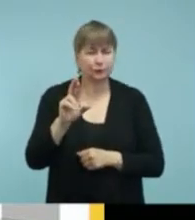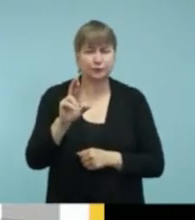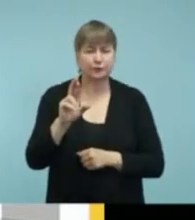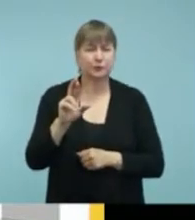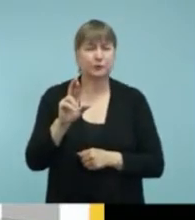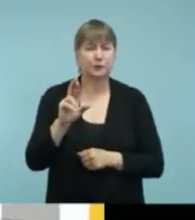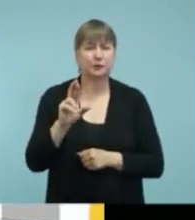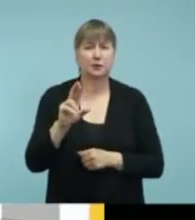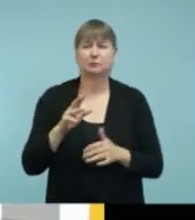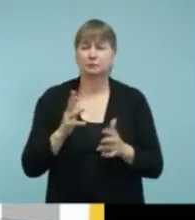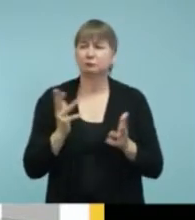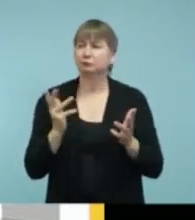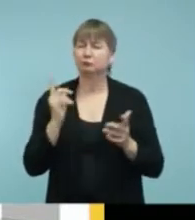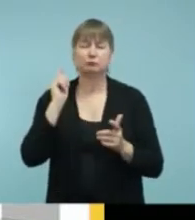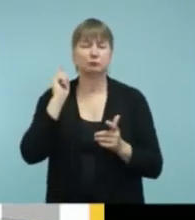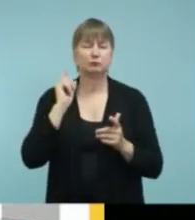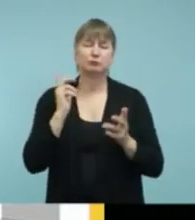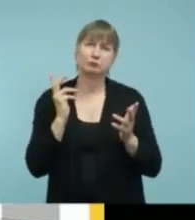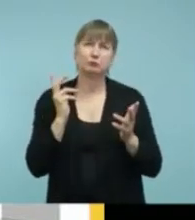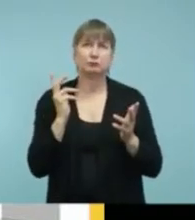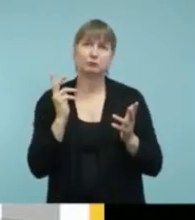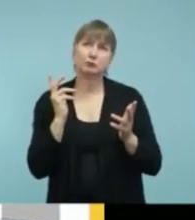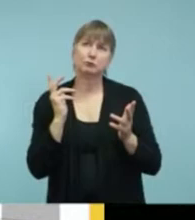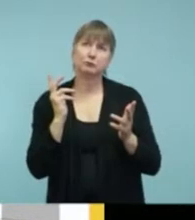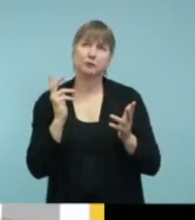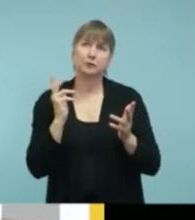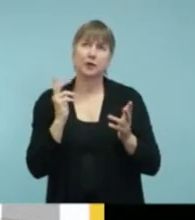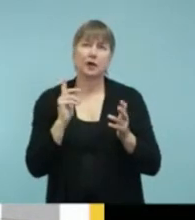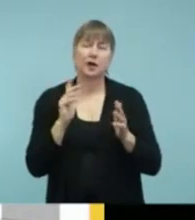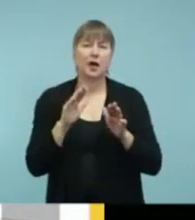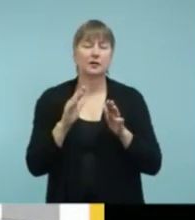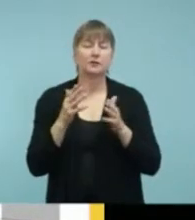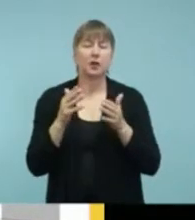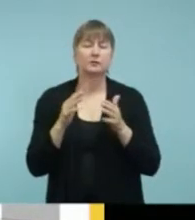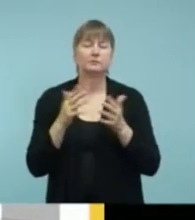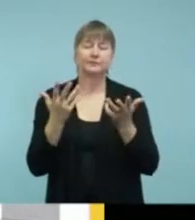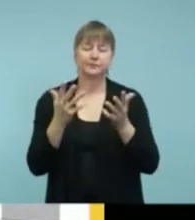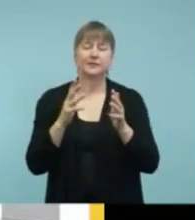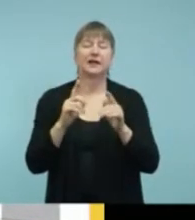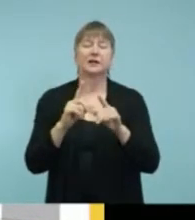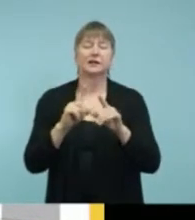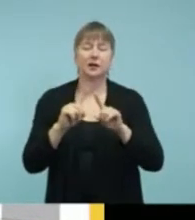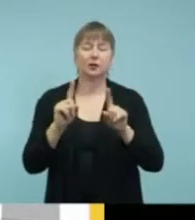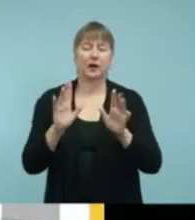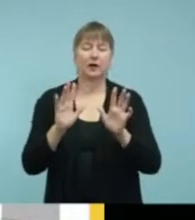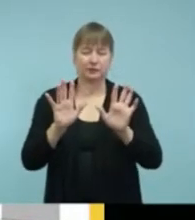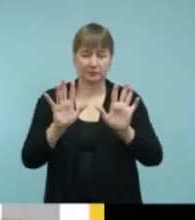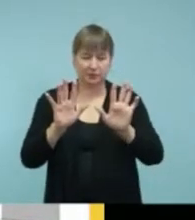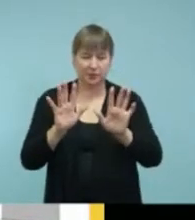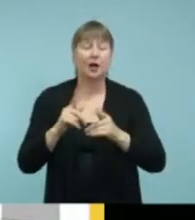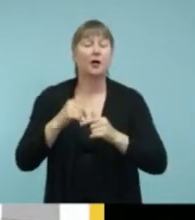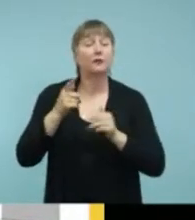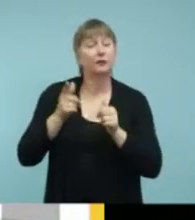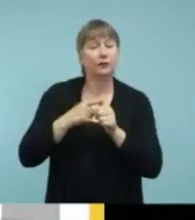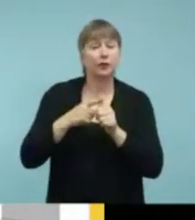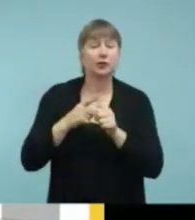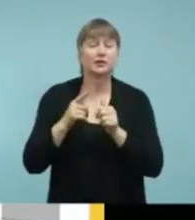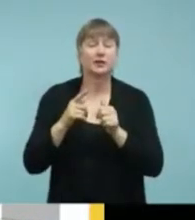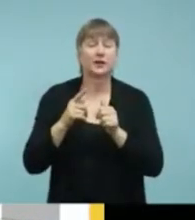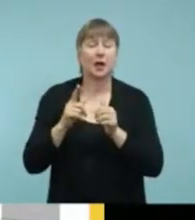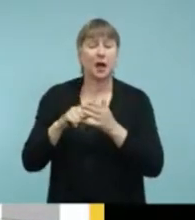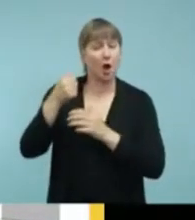So, there's different ways that you can activate the telecoil. Well, first of all, the audiologist usually has to program that